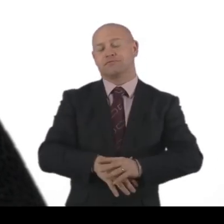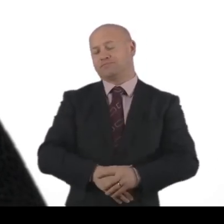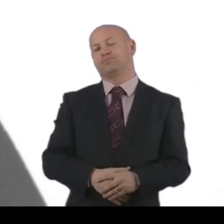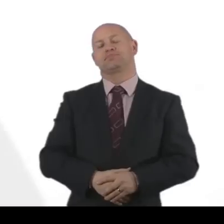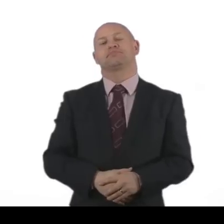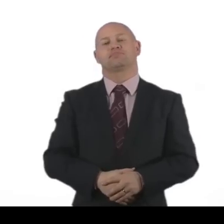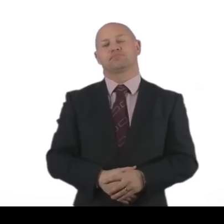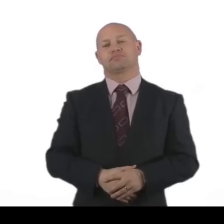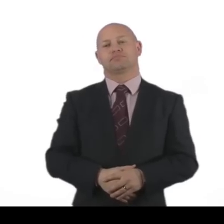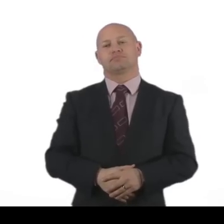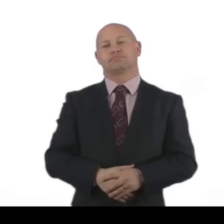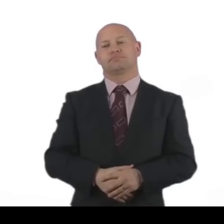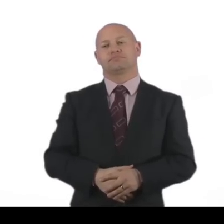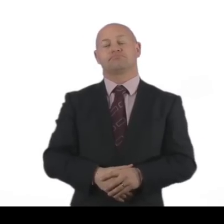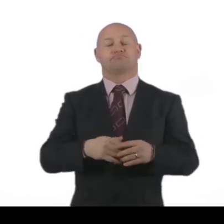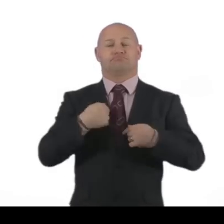say anything better.